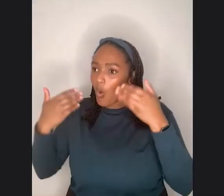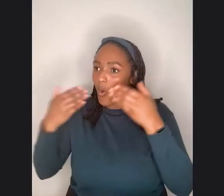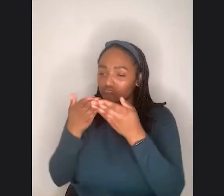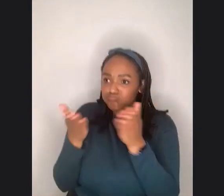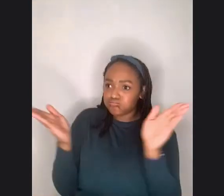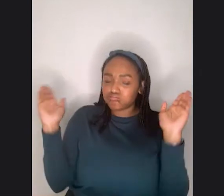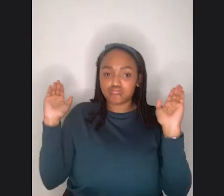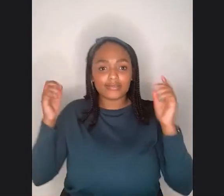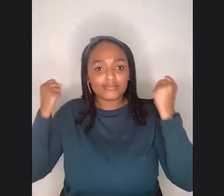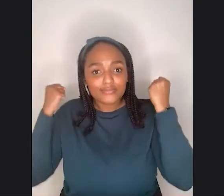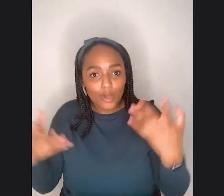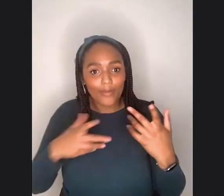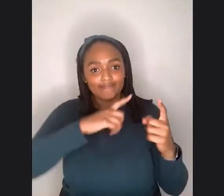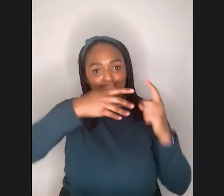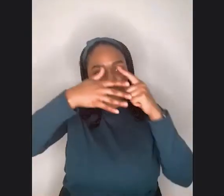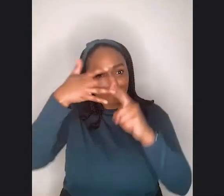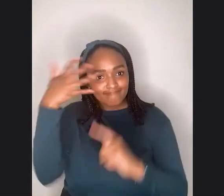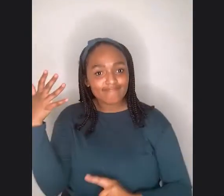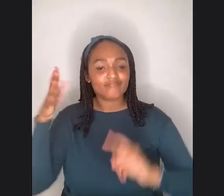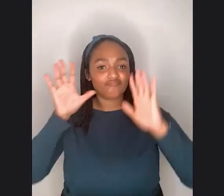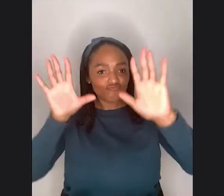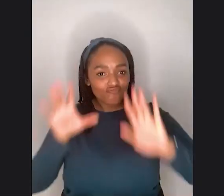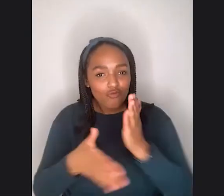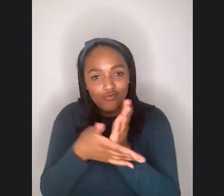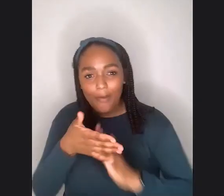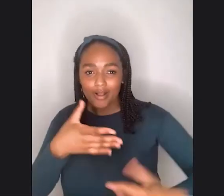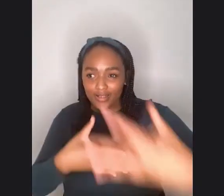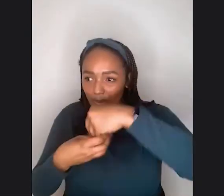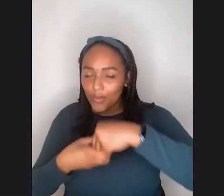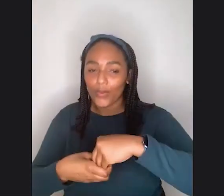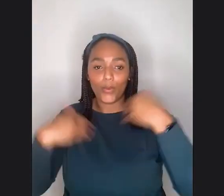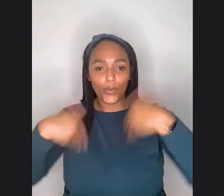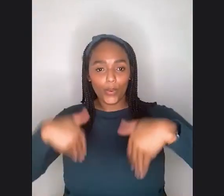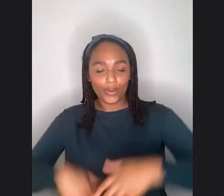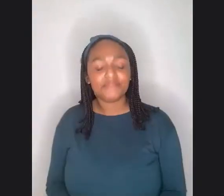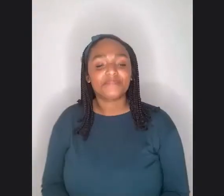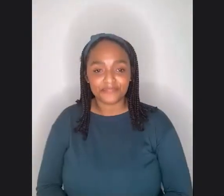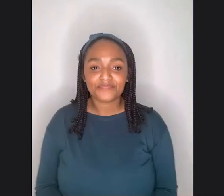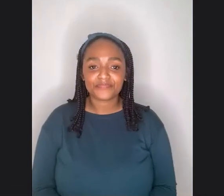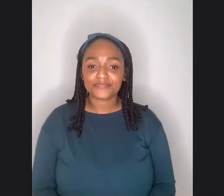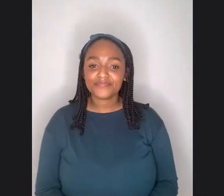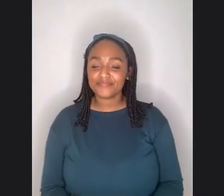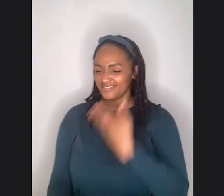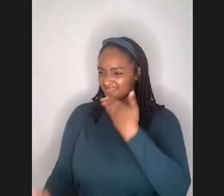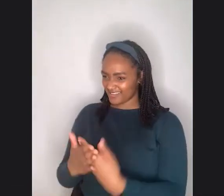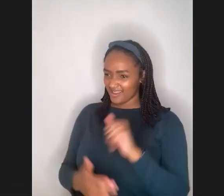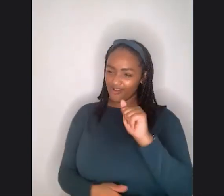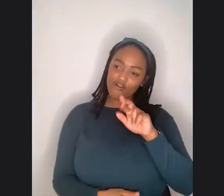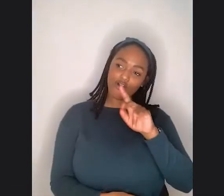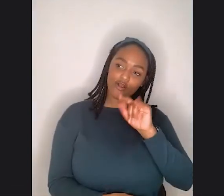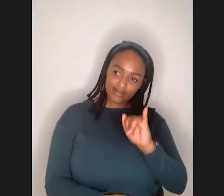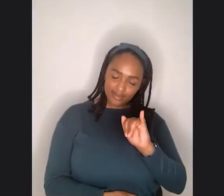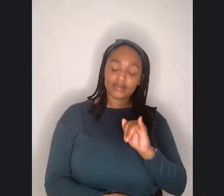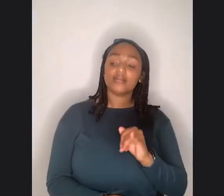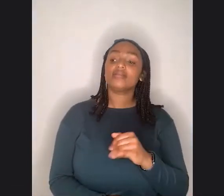like, you know, all of these other wonderful pieces. Um, well, thank you so much, Artie. Tell folks again where they can